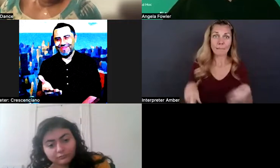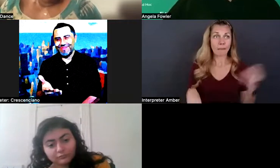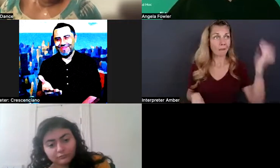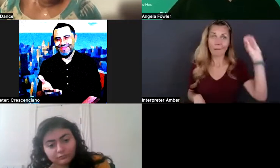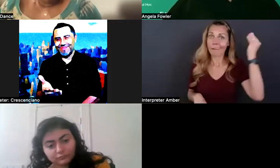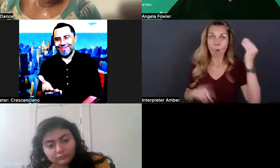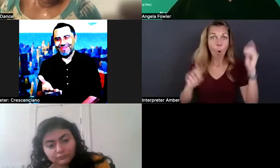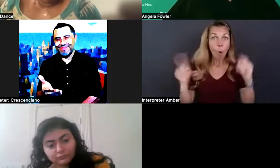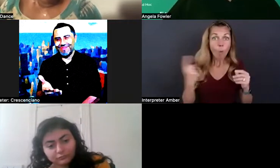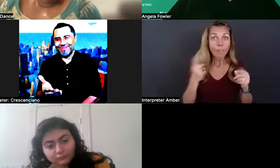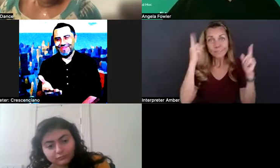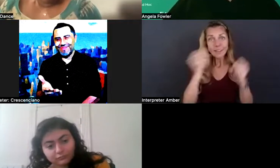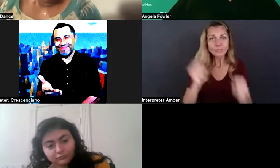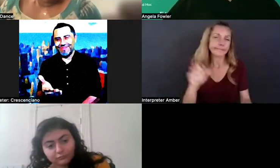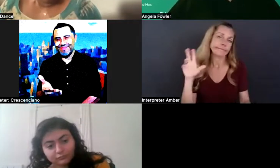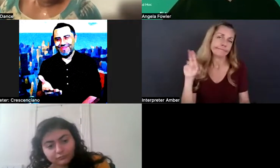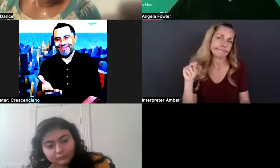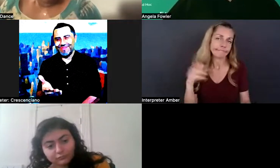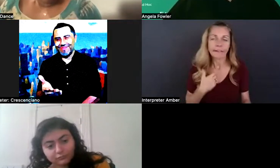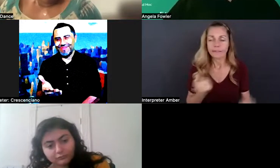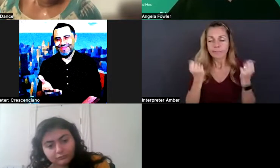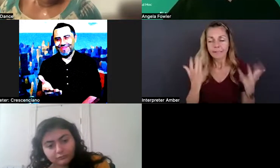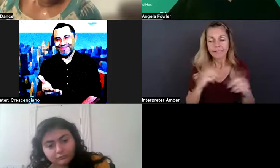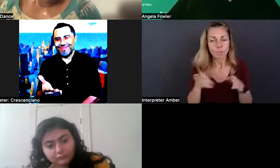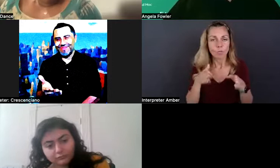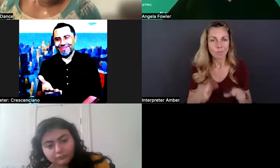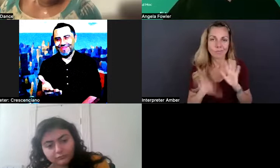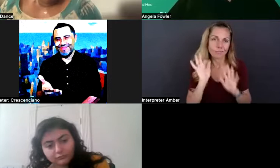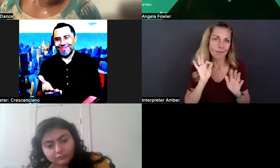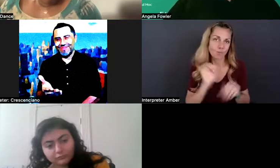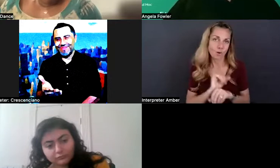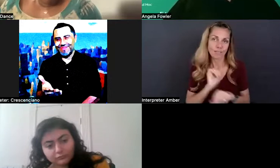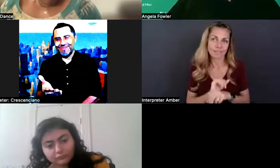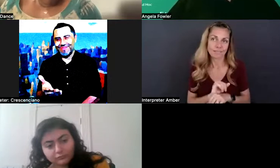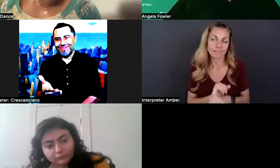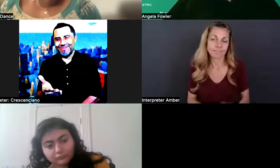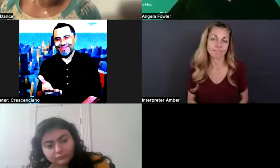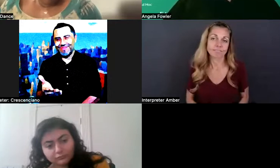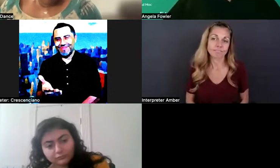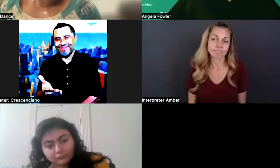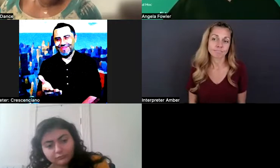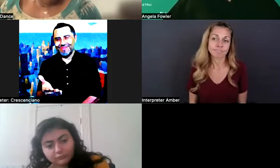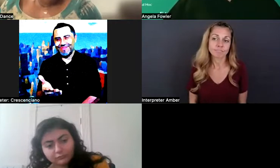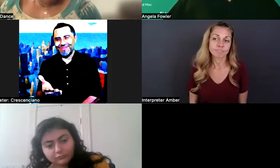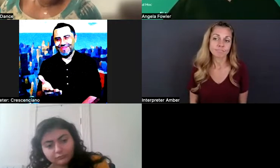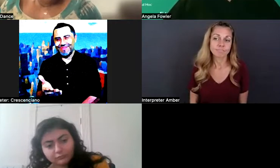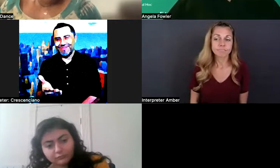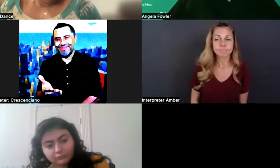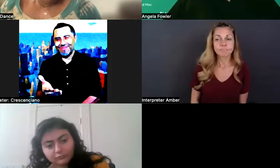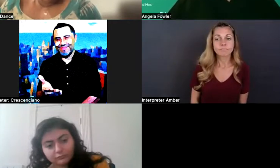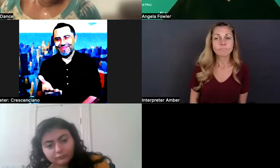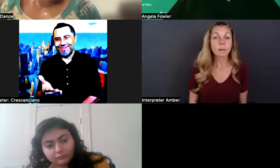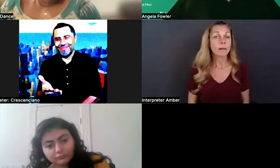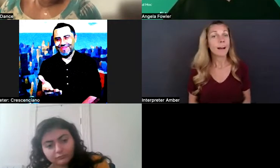There are so many ways to find work. The most basic way is push out bite-sized